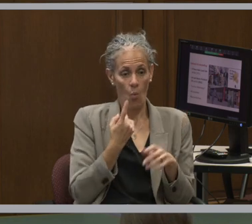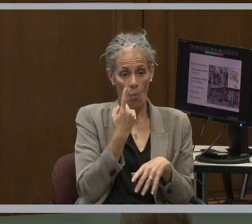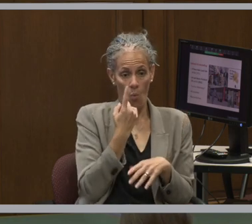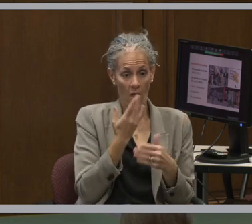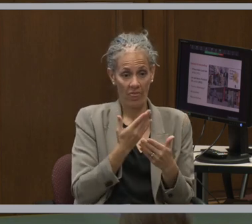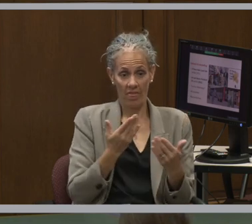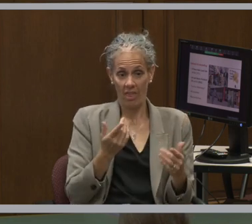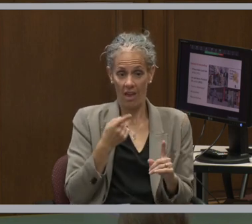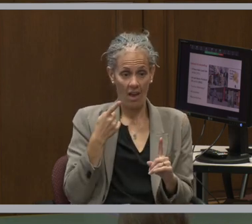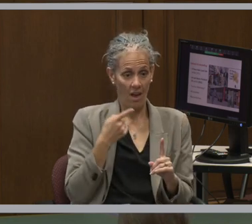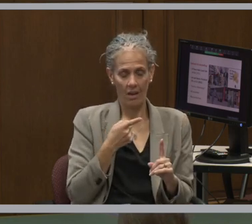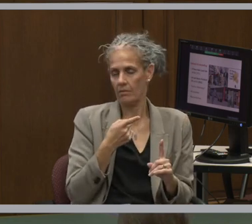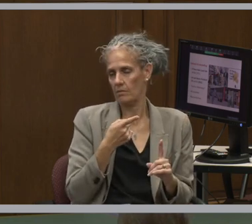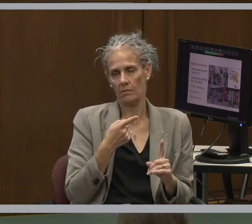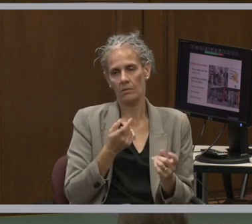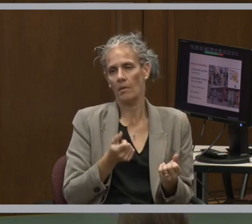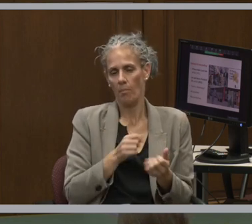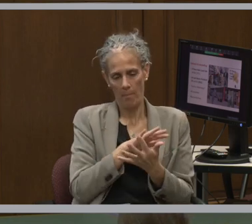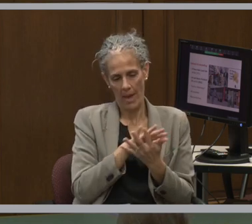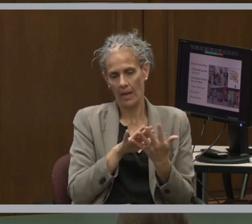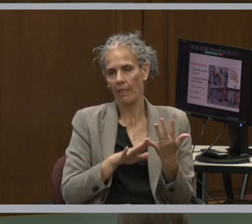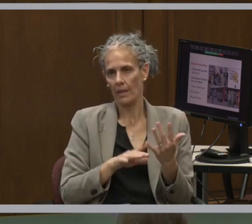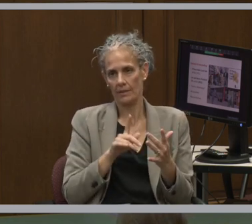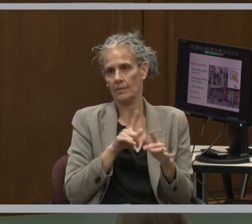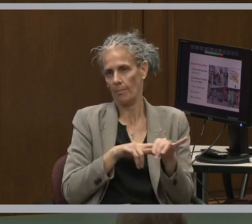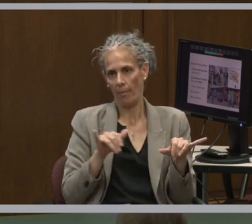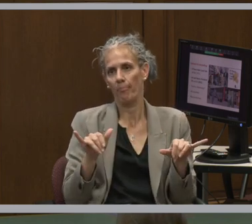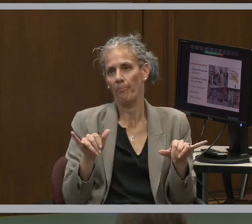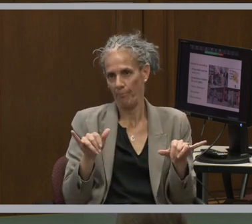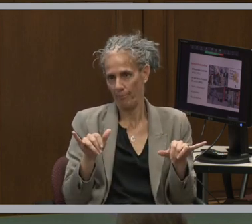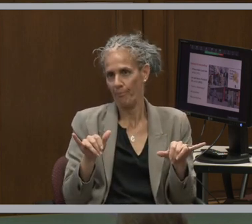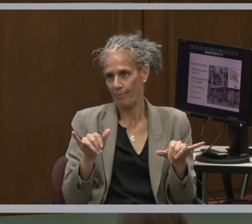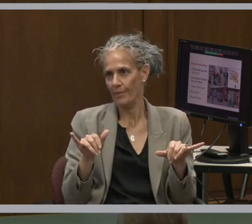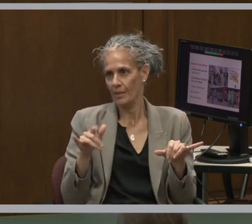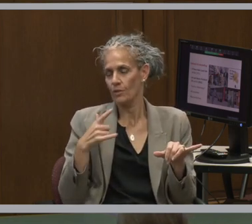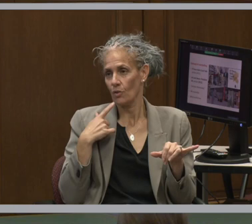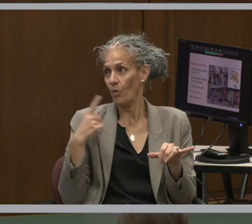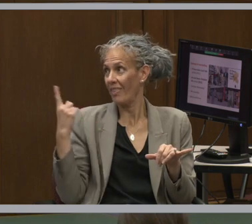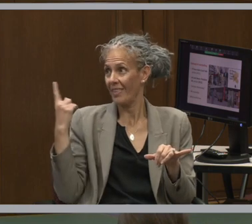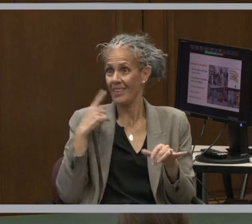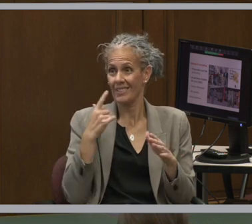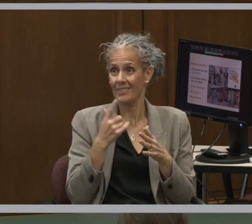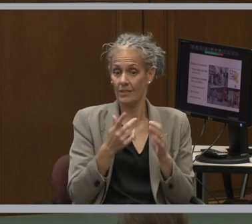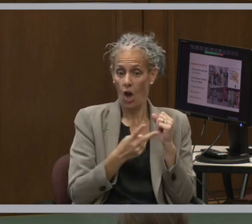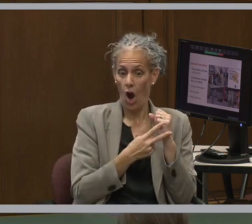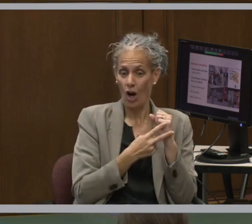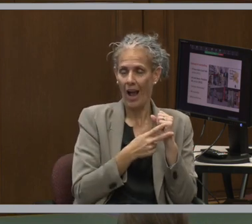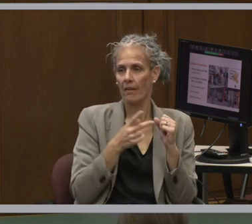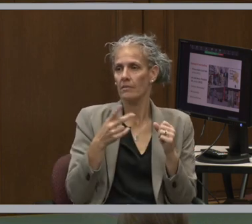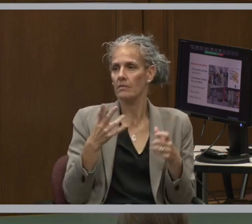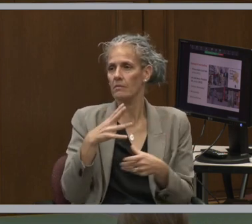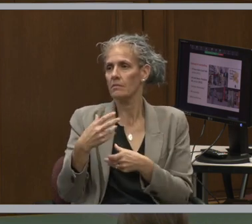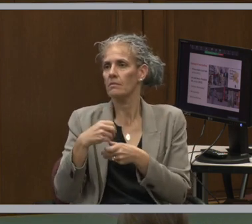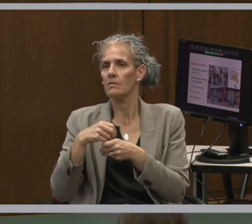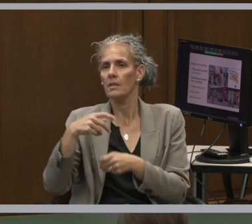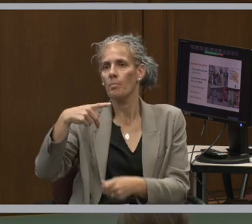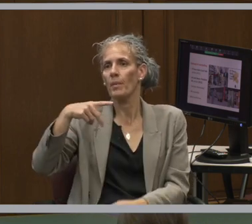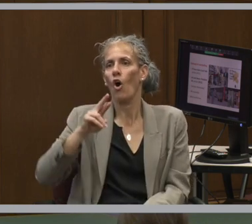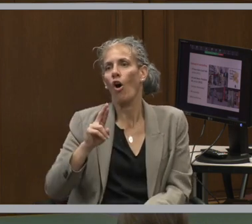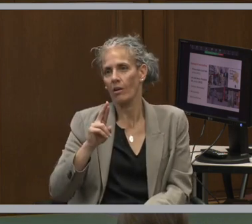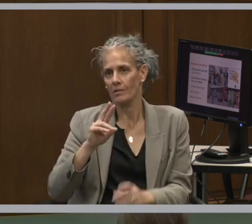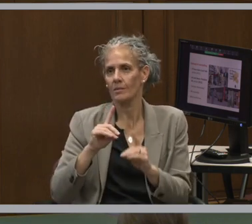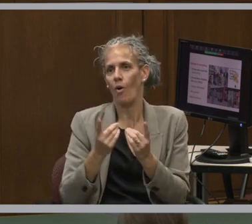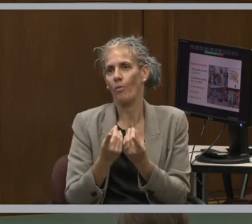The archives is located within the public relations department. And so from the start, we tried to think,